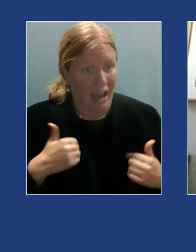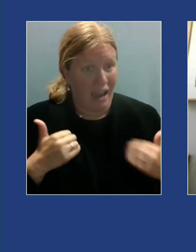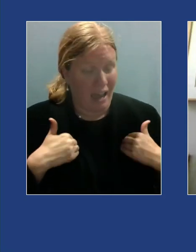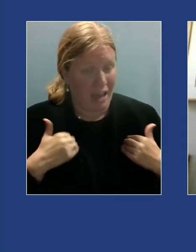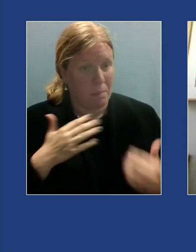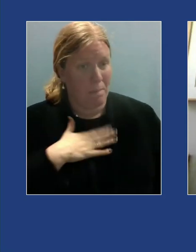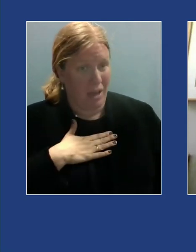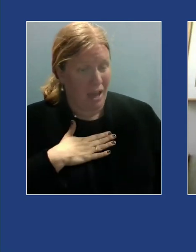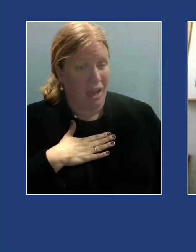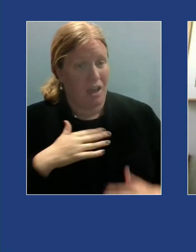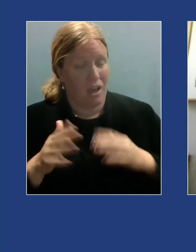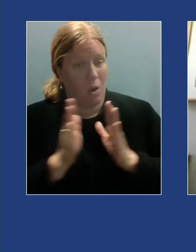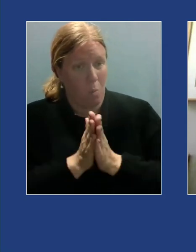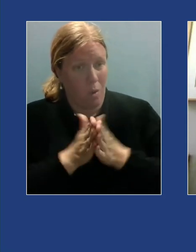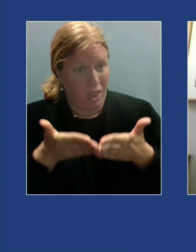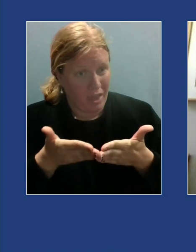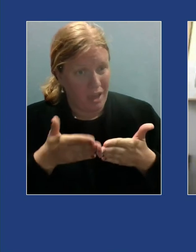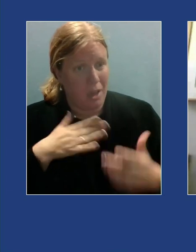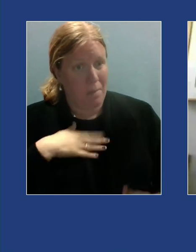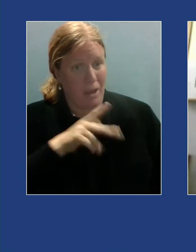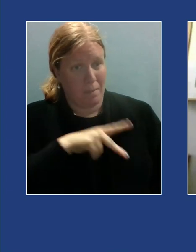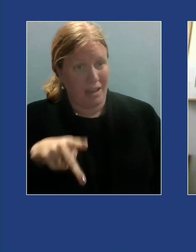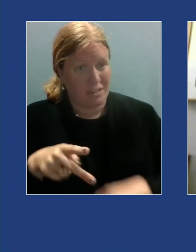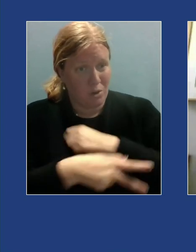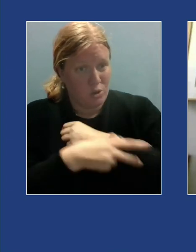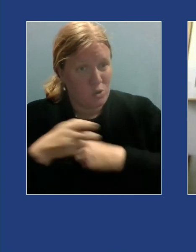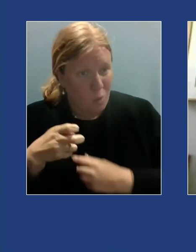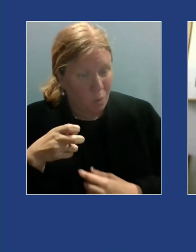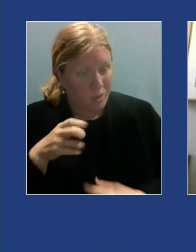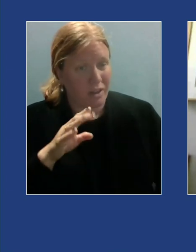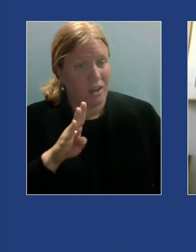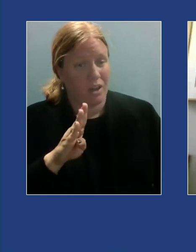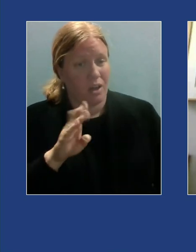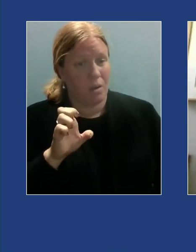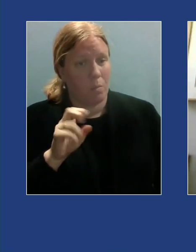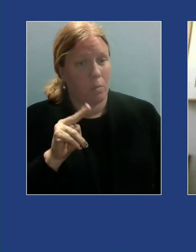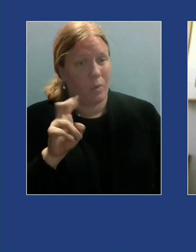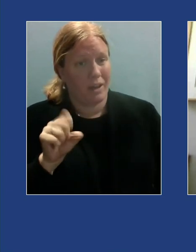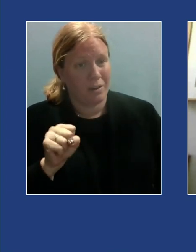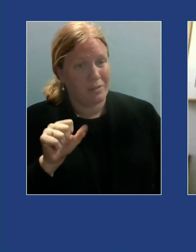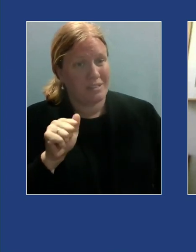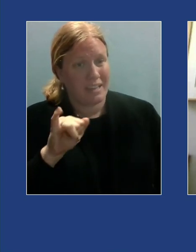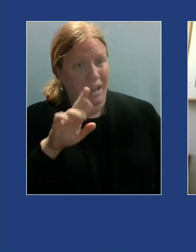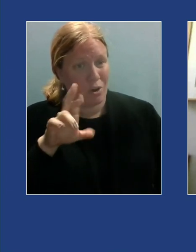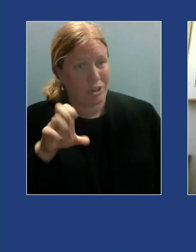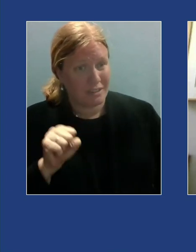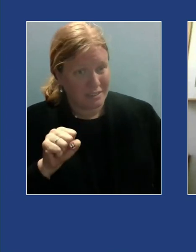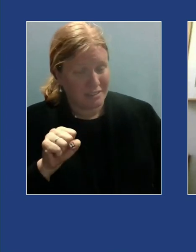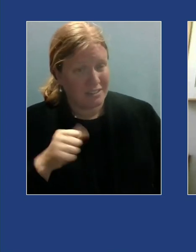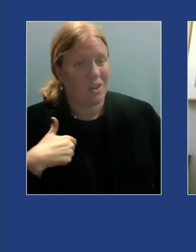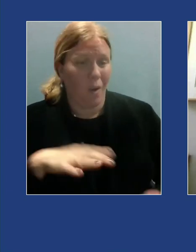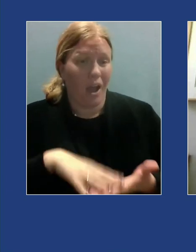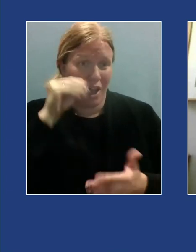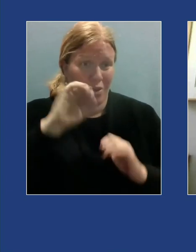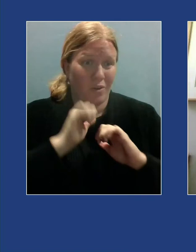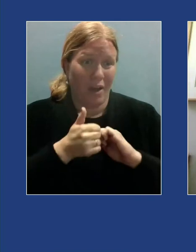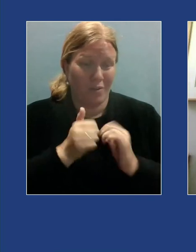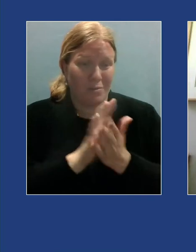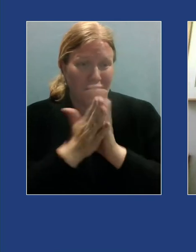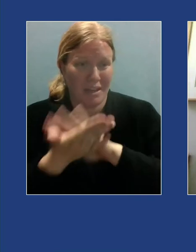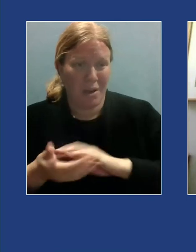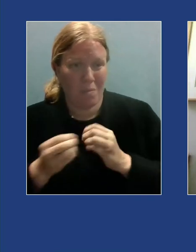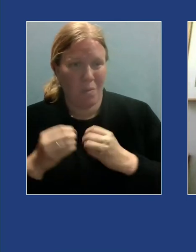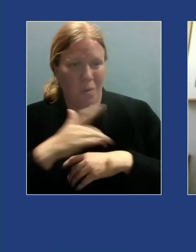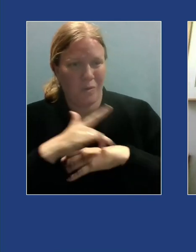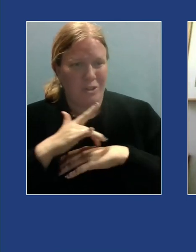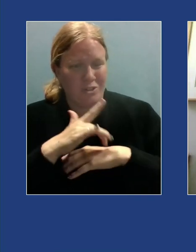Aires traveling helped me feel capable strong and resilient I hit a breaking point in 2016 while living